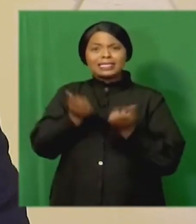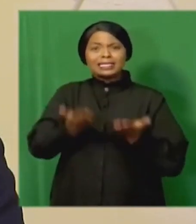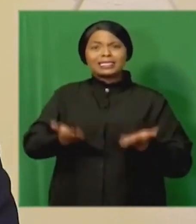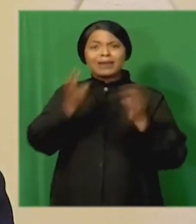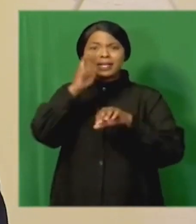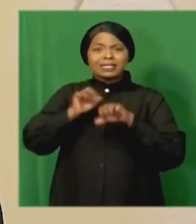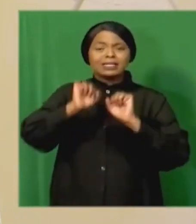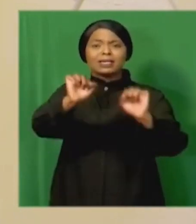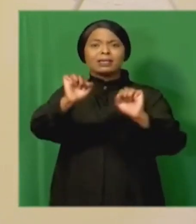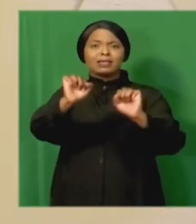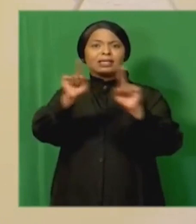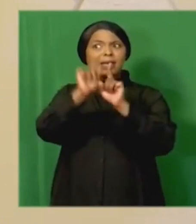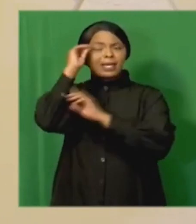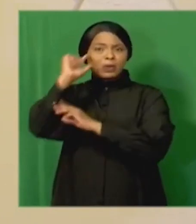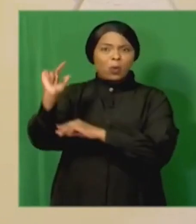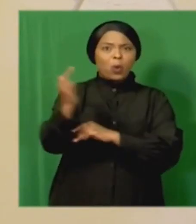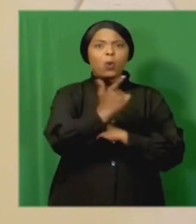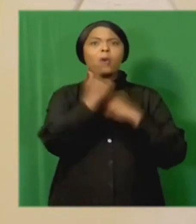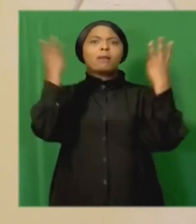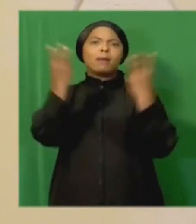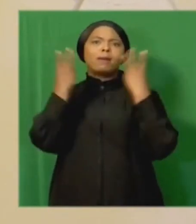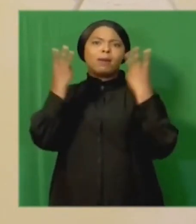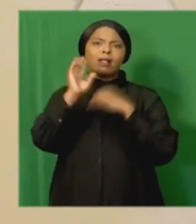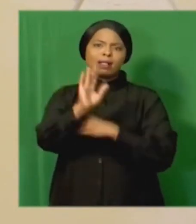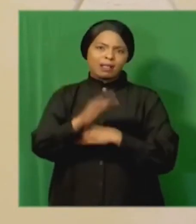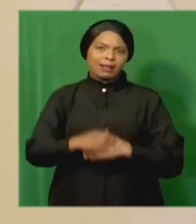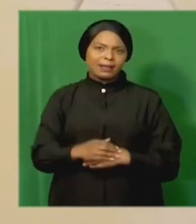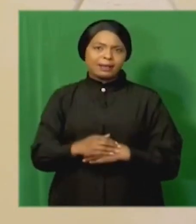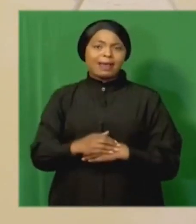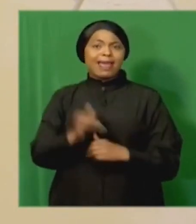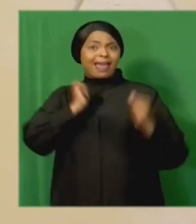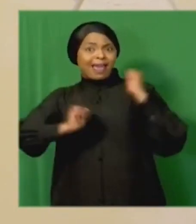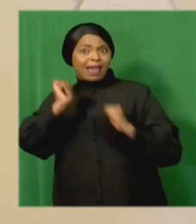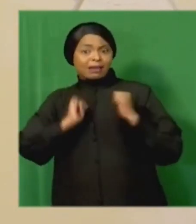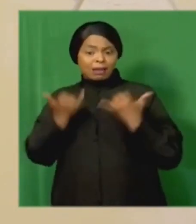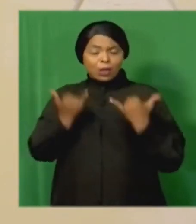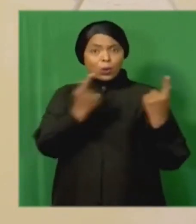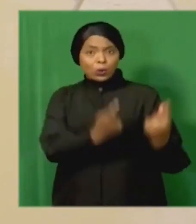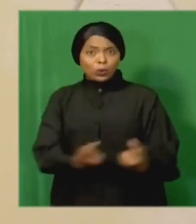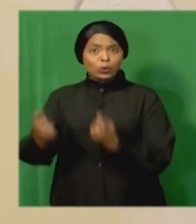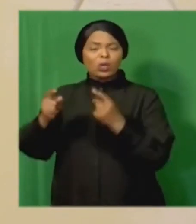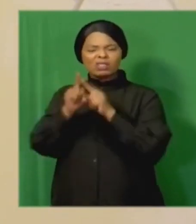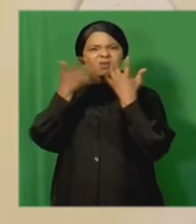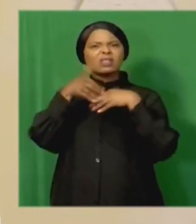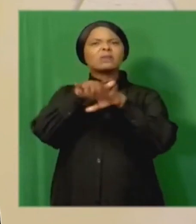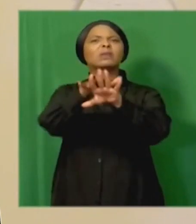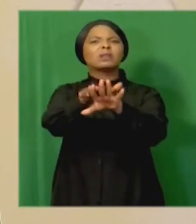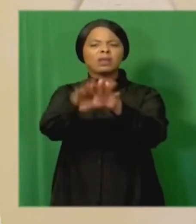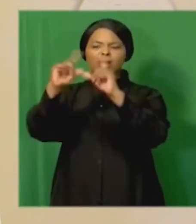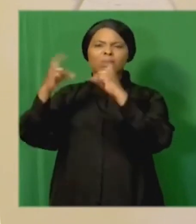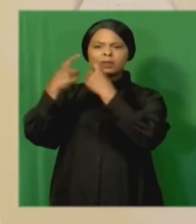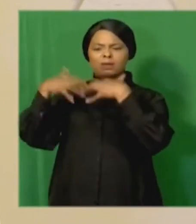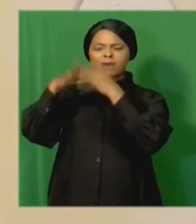interests of all our people. The actions we are taking in the implementation of the Commission's